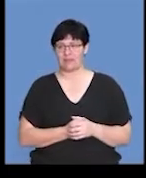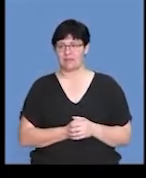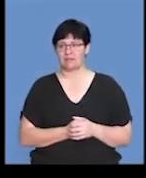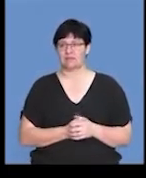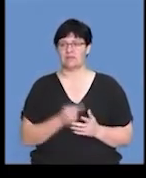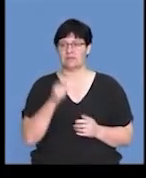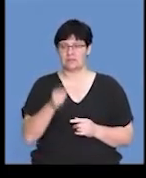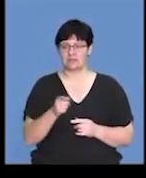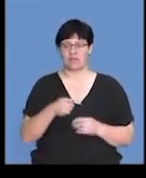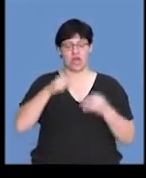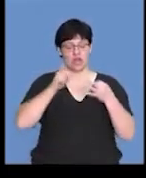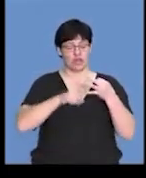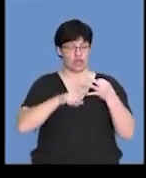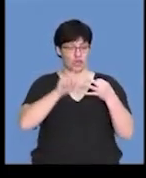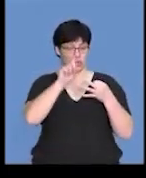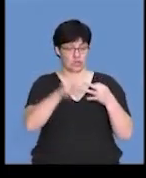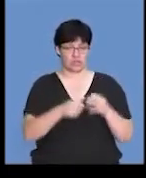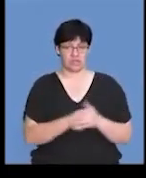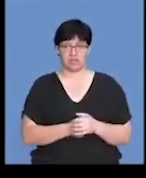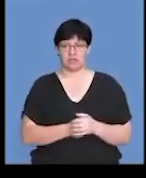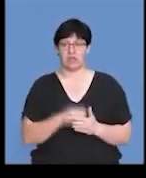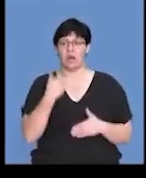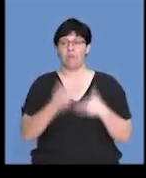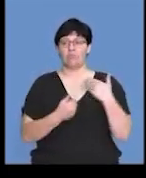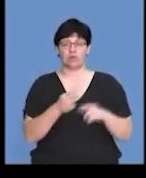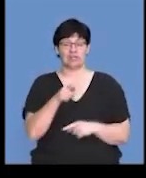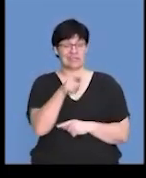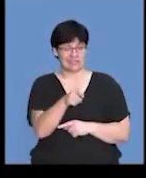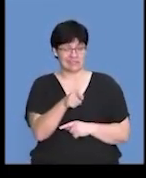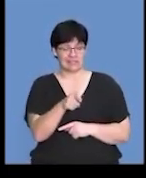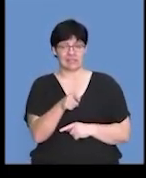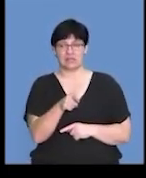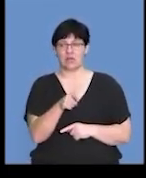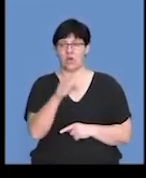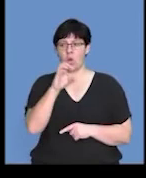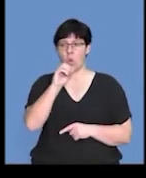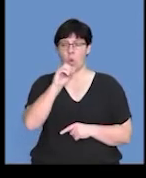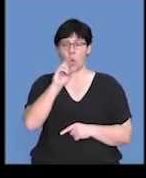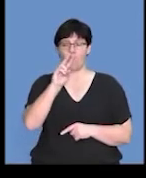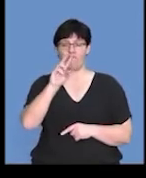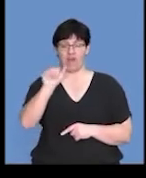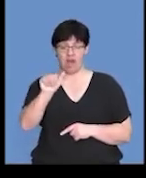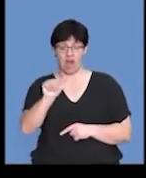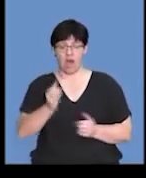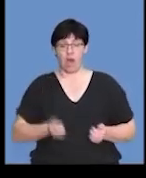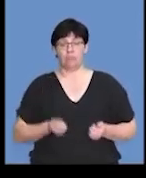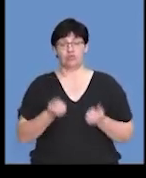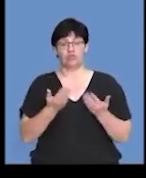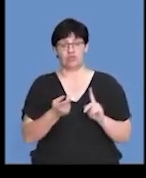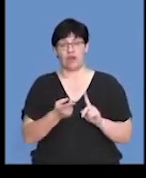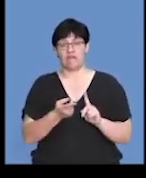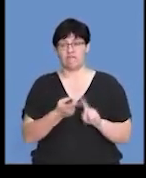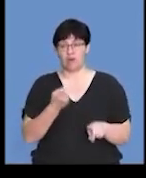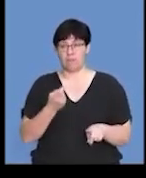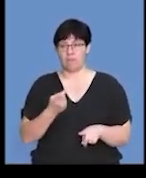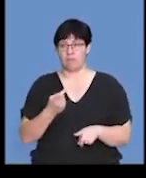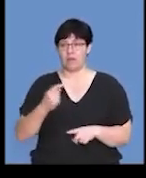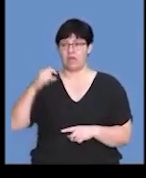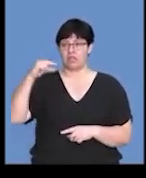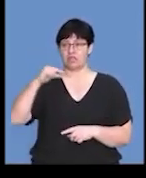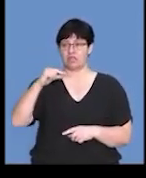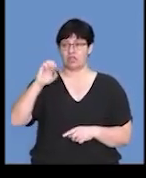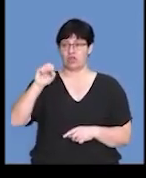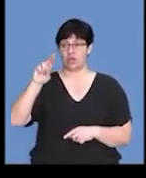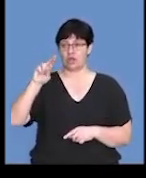So guys, the third question. The process by which ova are produced from the germinal epithelium